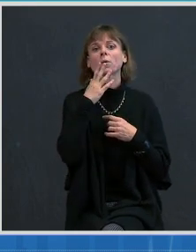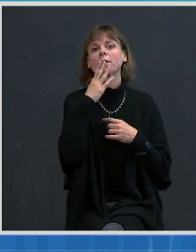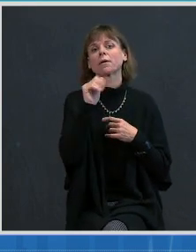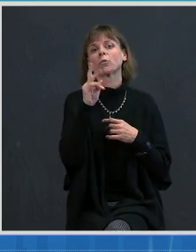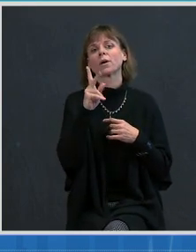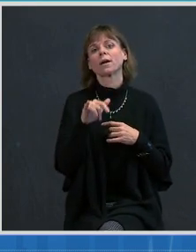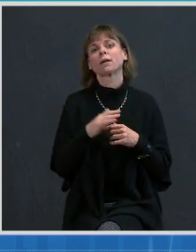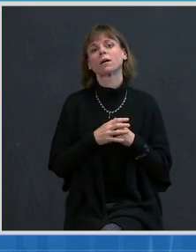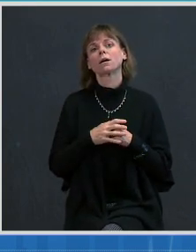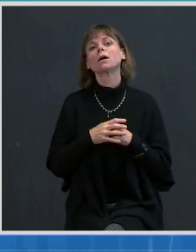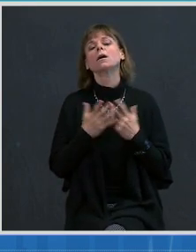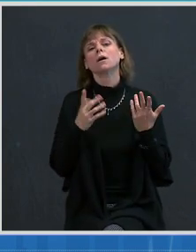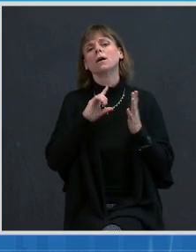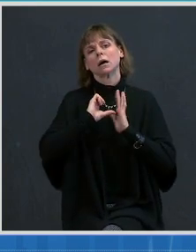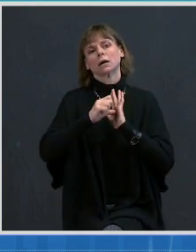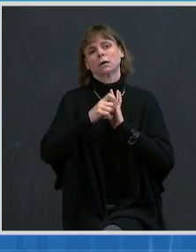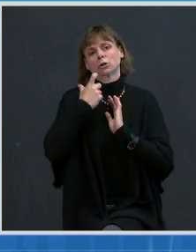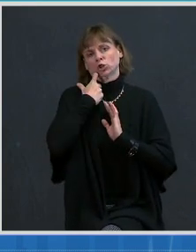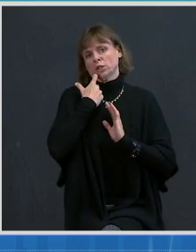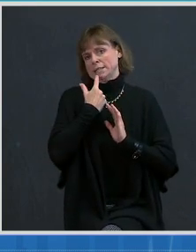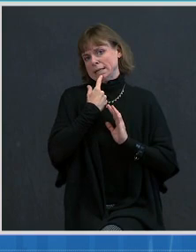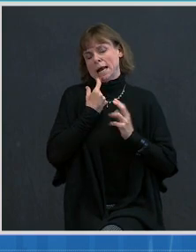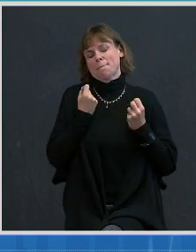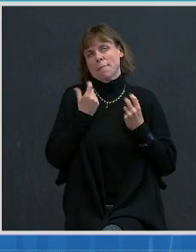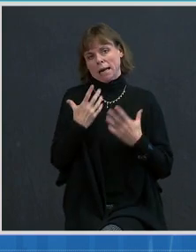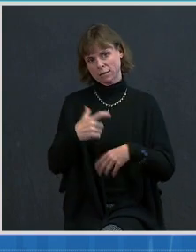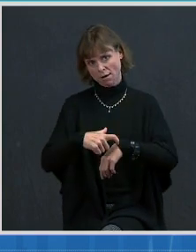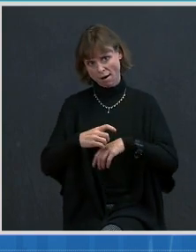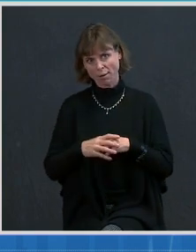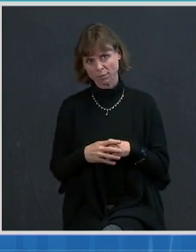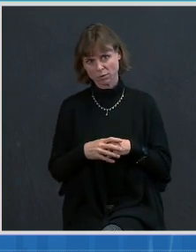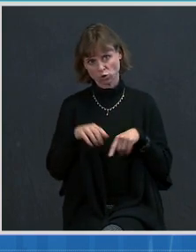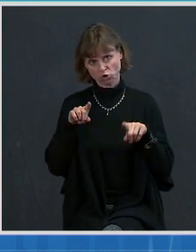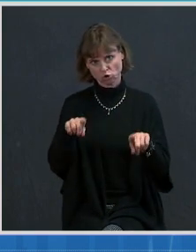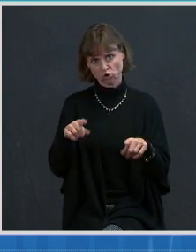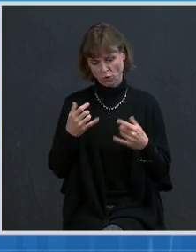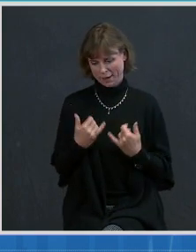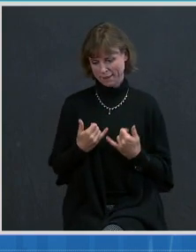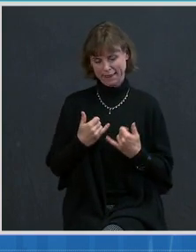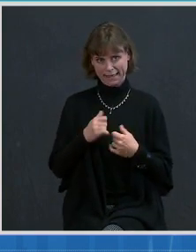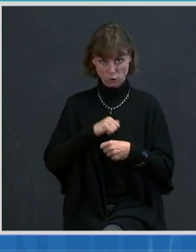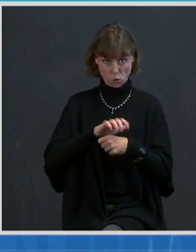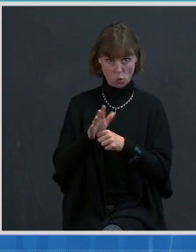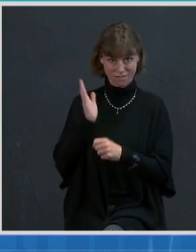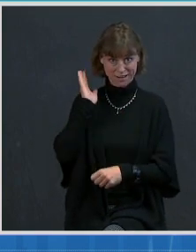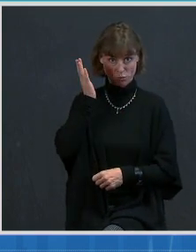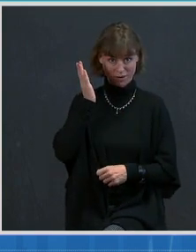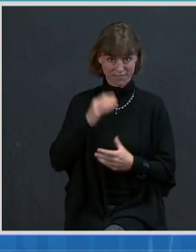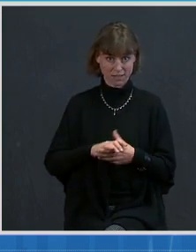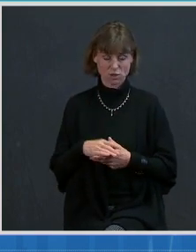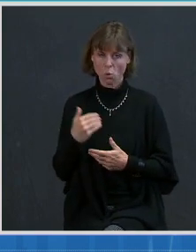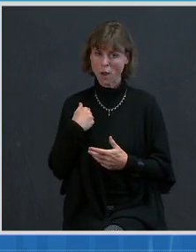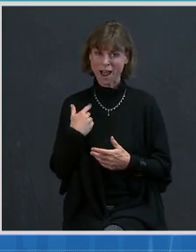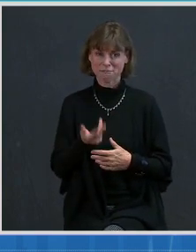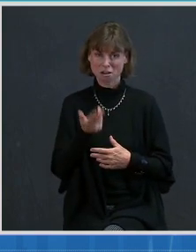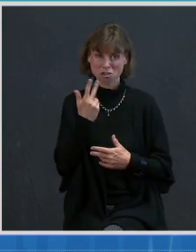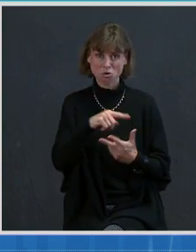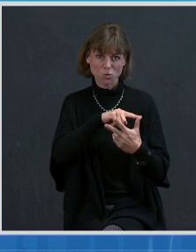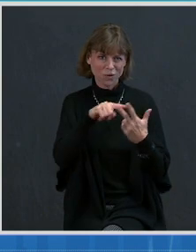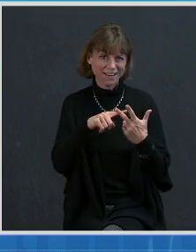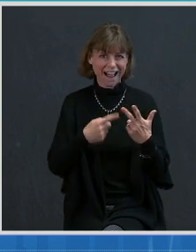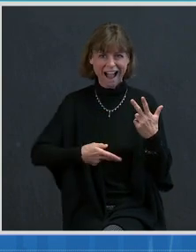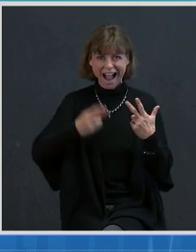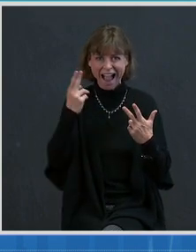You know, just to reiterate what we've said multiple times on these briefings, that we have three highly efficacious,